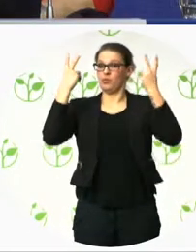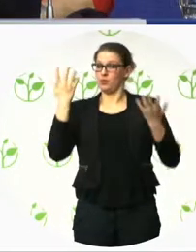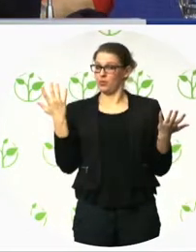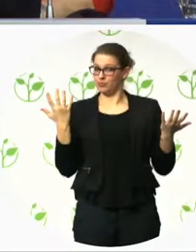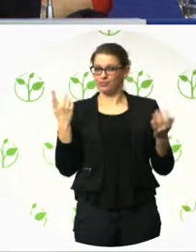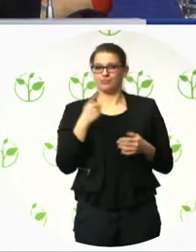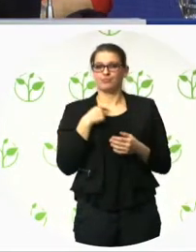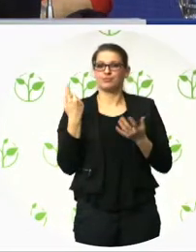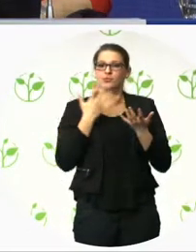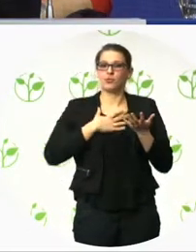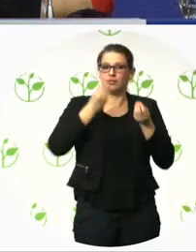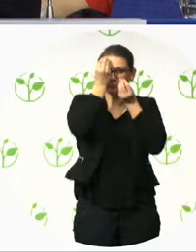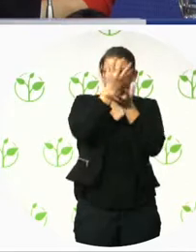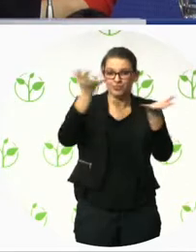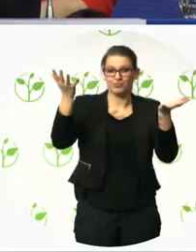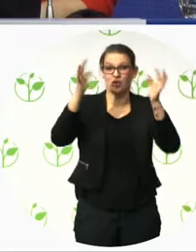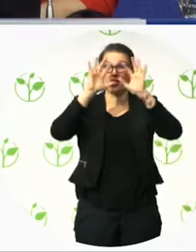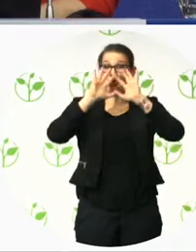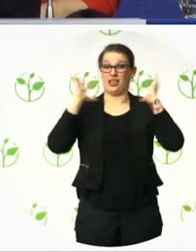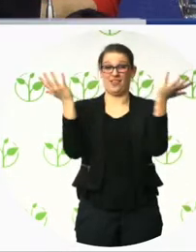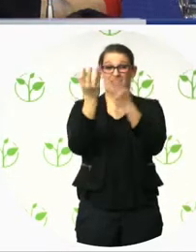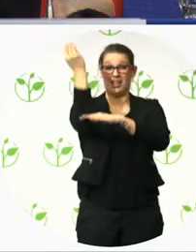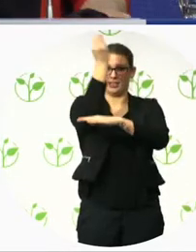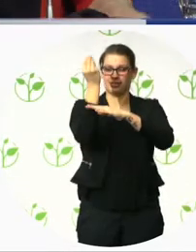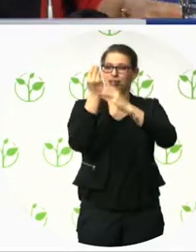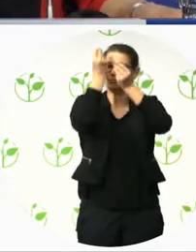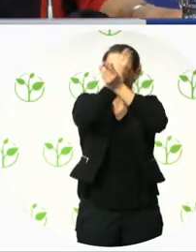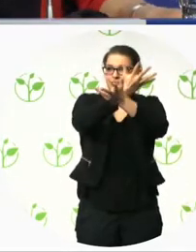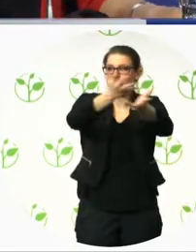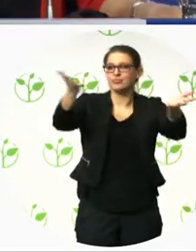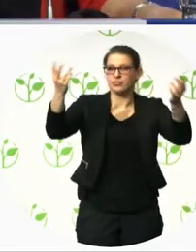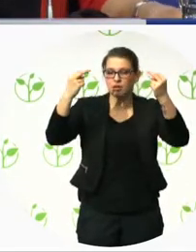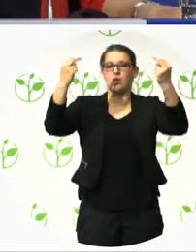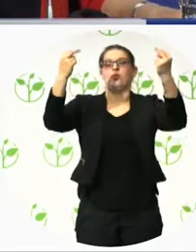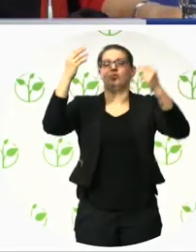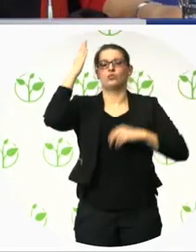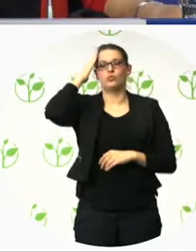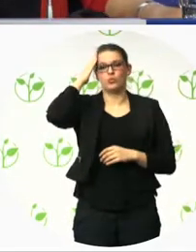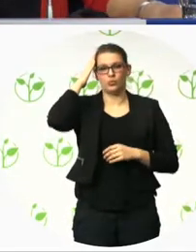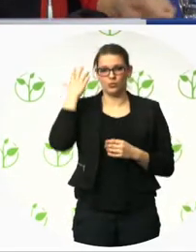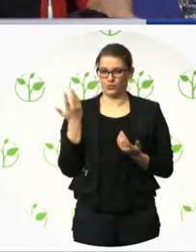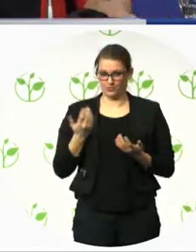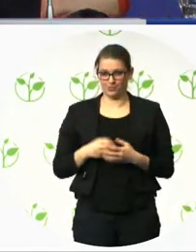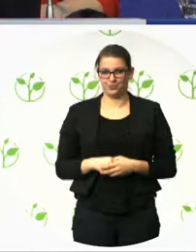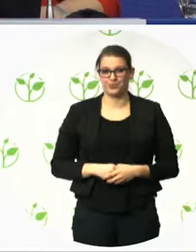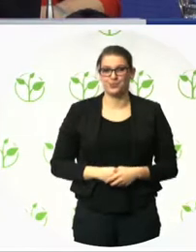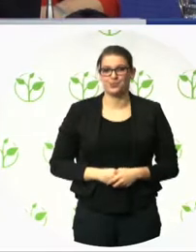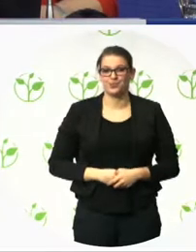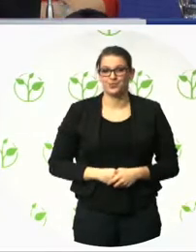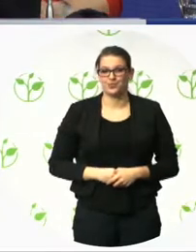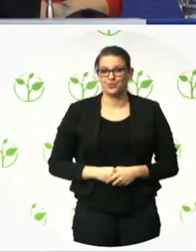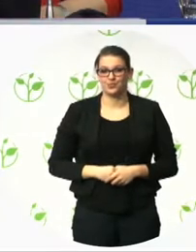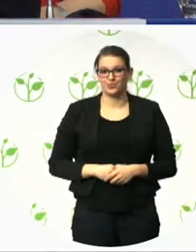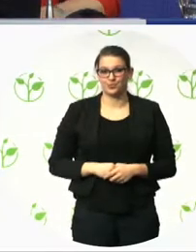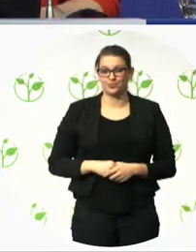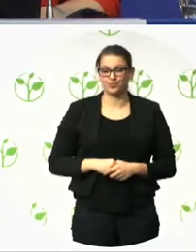The strategy is, of course, helped by the Norwegian law and also the public